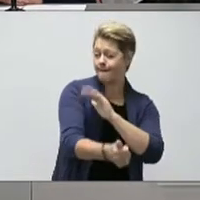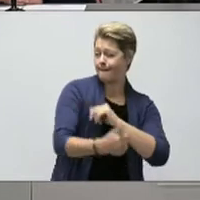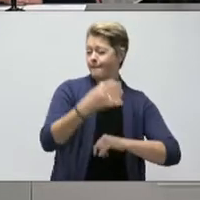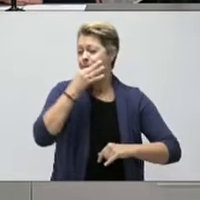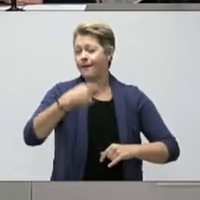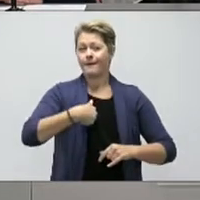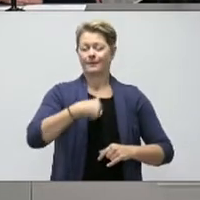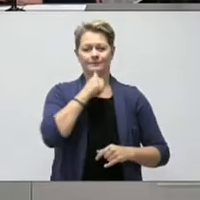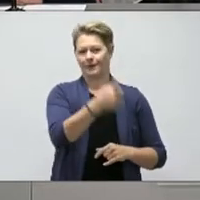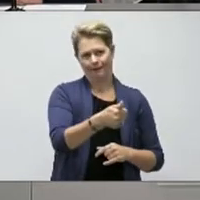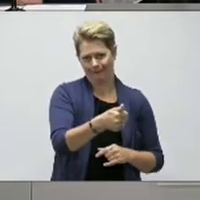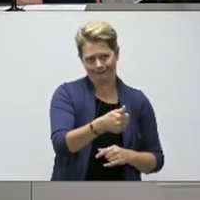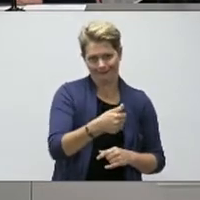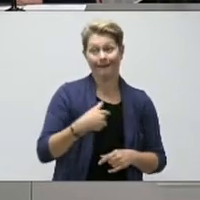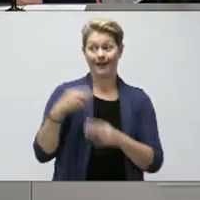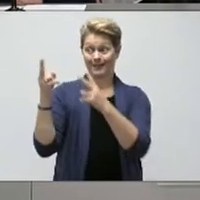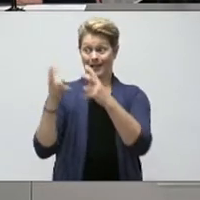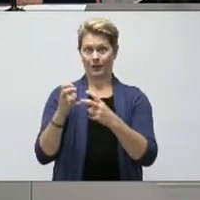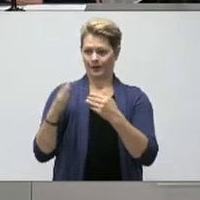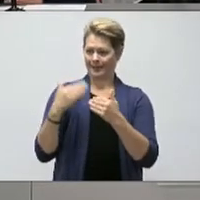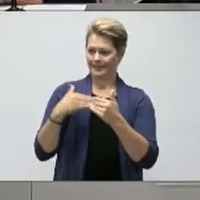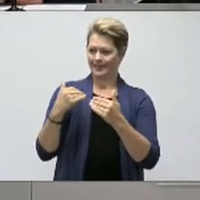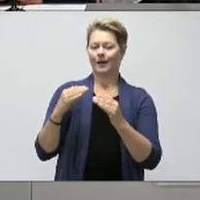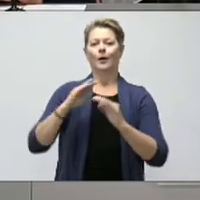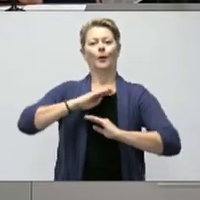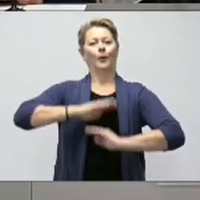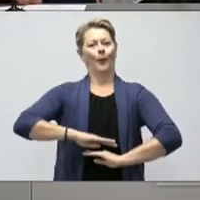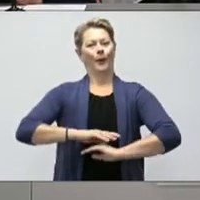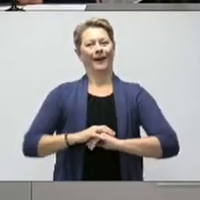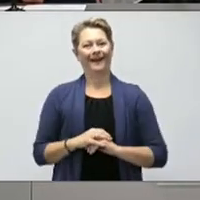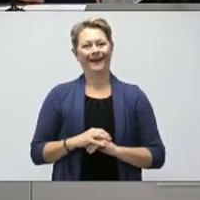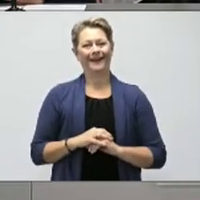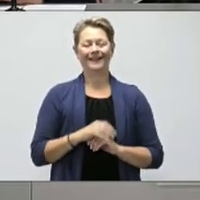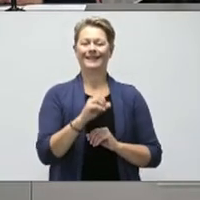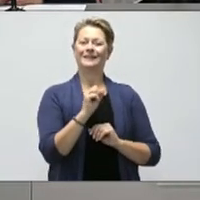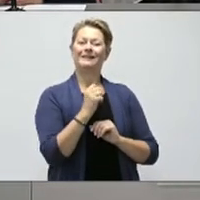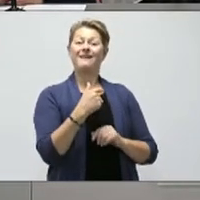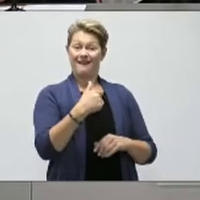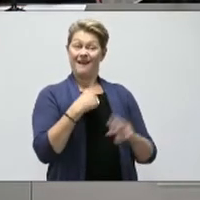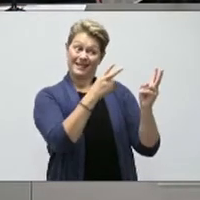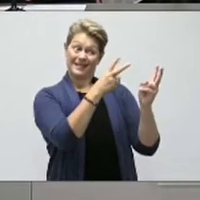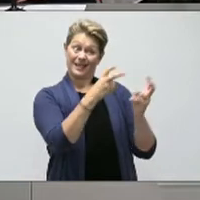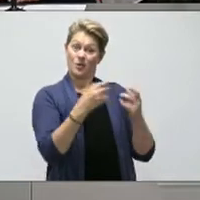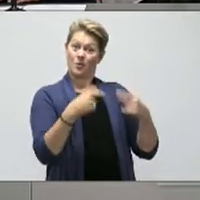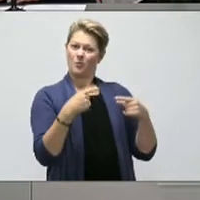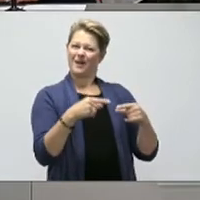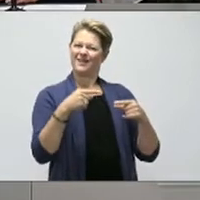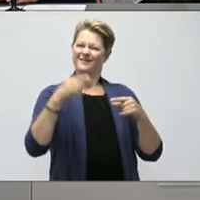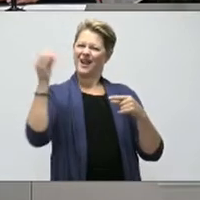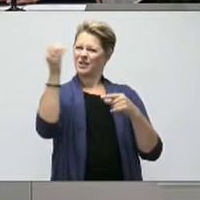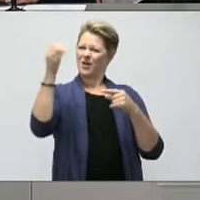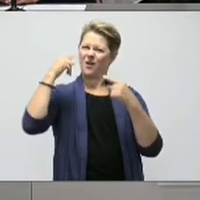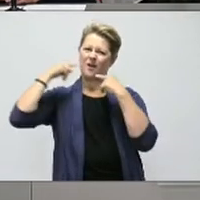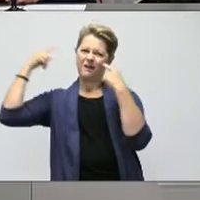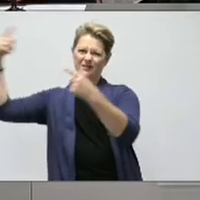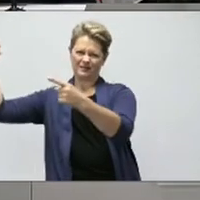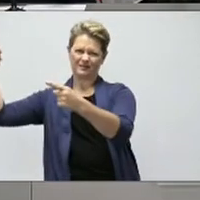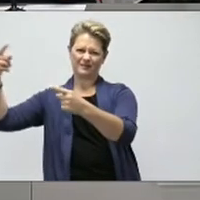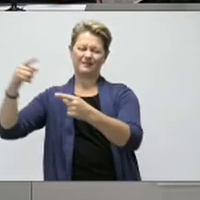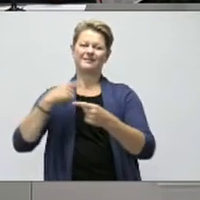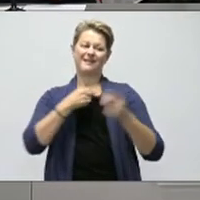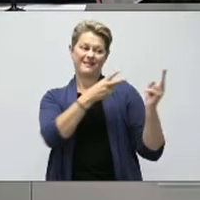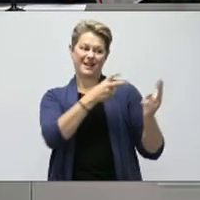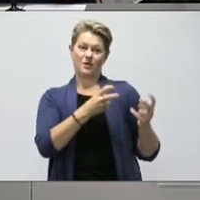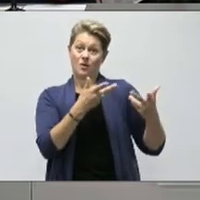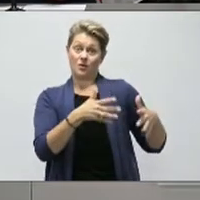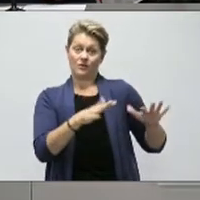do it, trust me, it's easy. I downloaded it when they launched it in Ontario just to see what it was like. So I